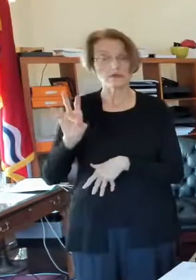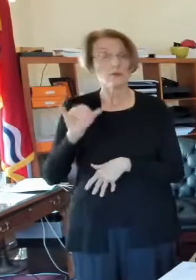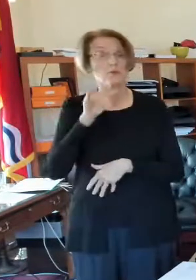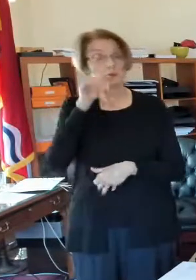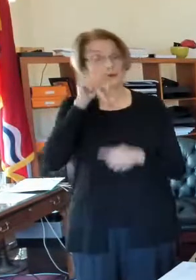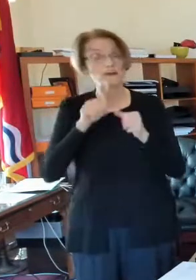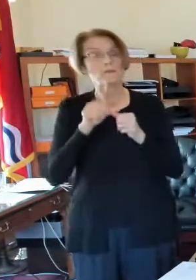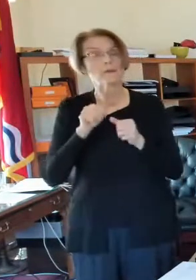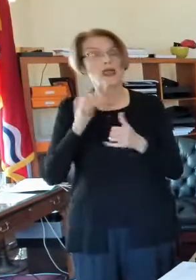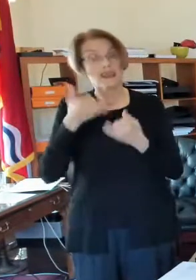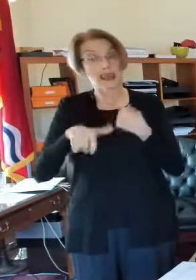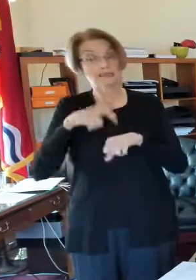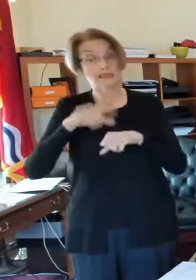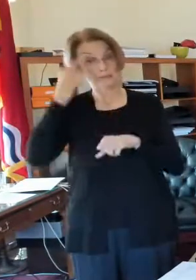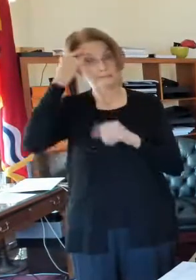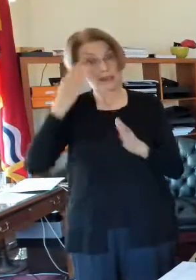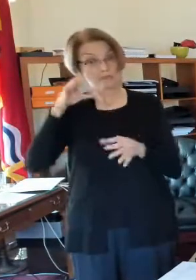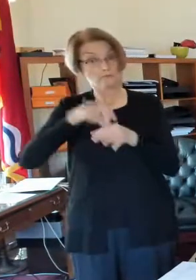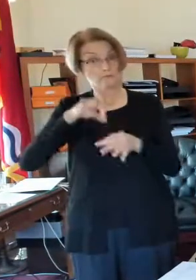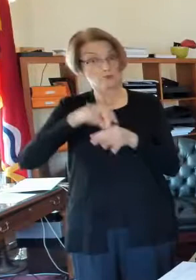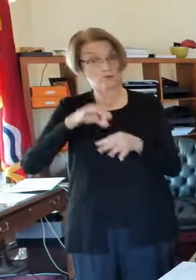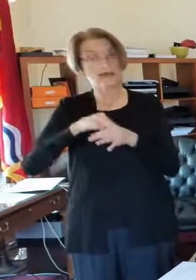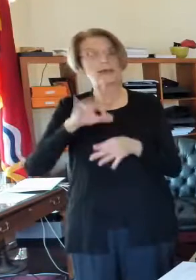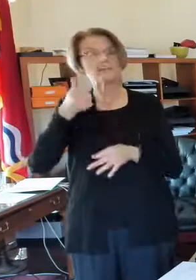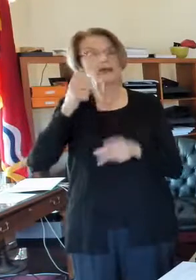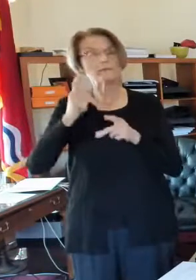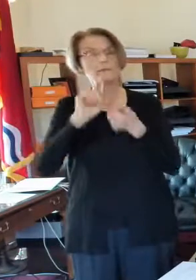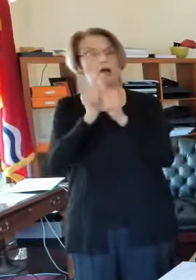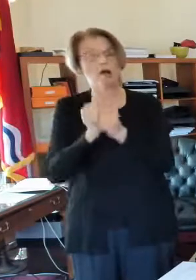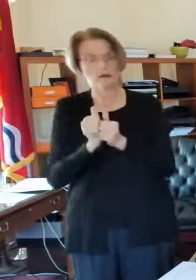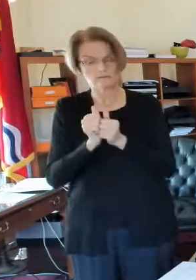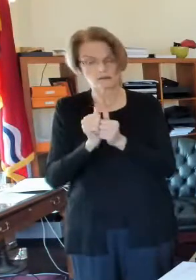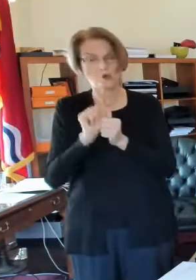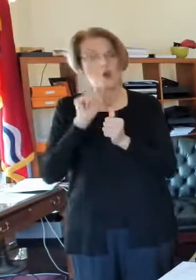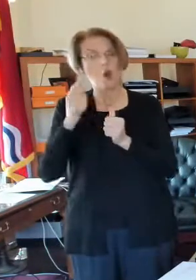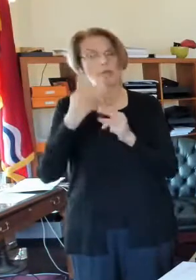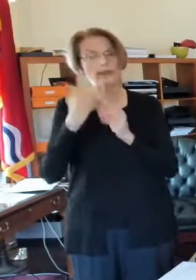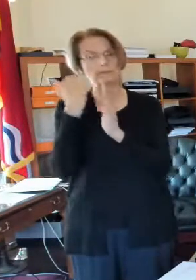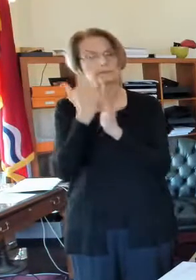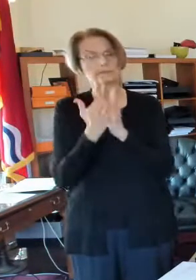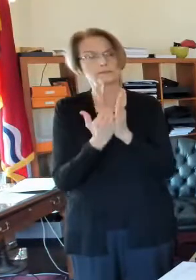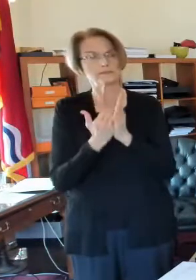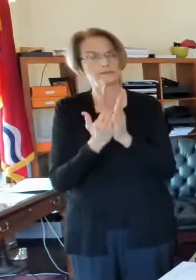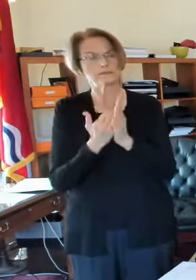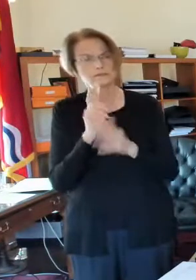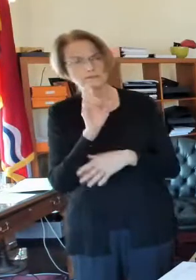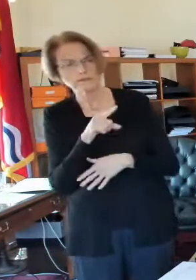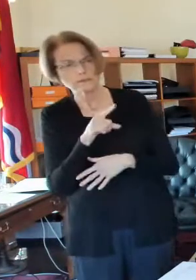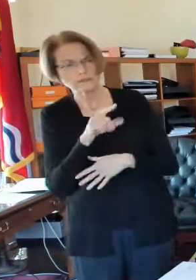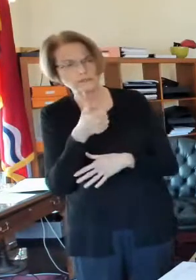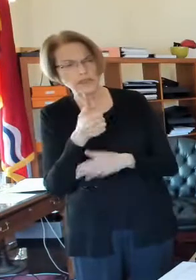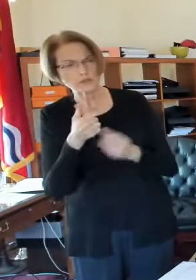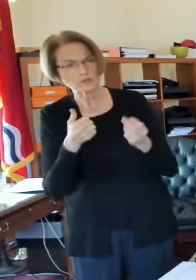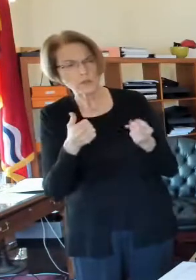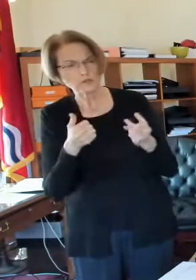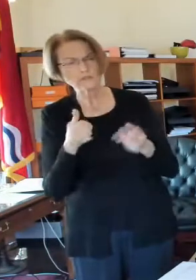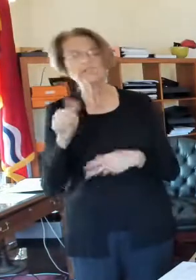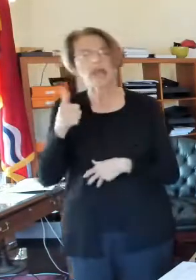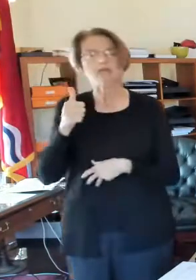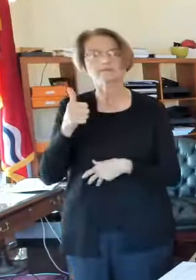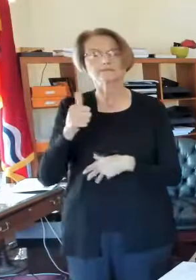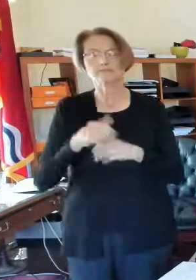that were running for mayor. And so they would have all been on the ballot at, was it ten or was it twelve? I think it was ten.